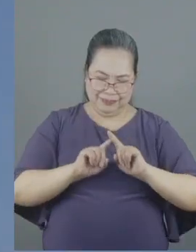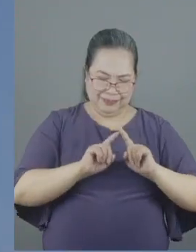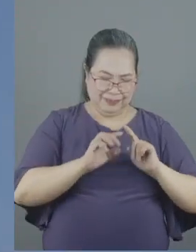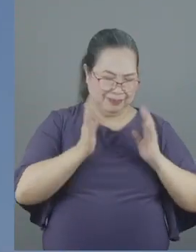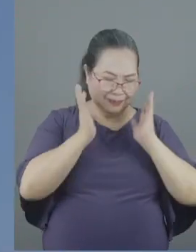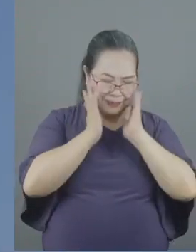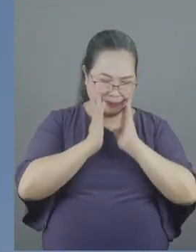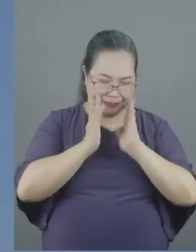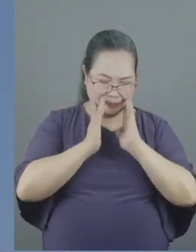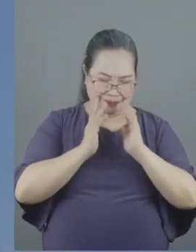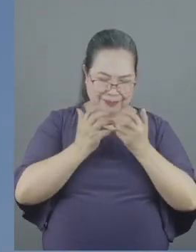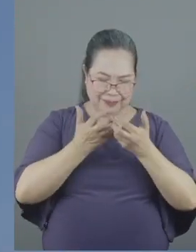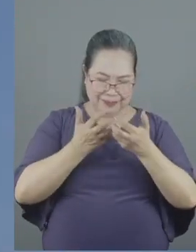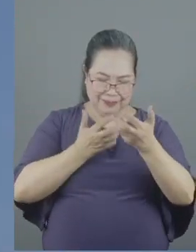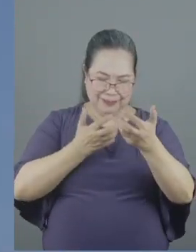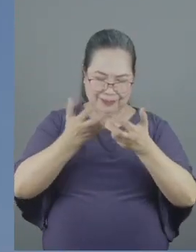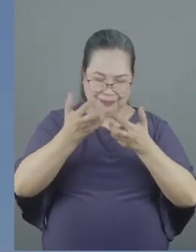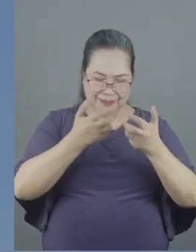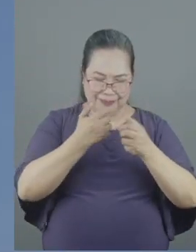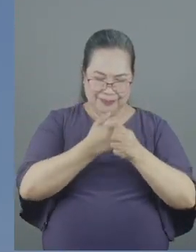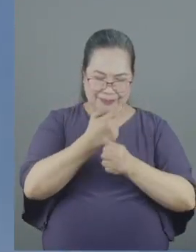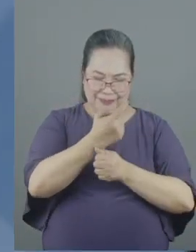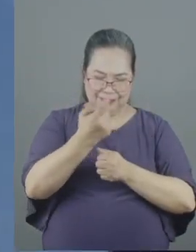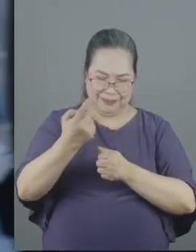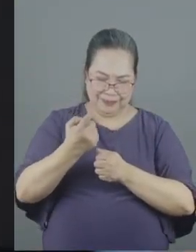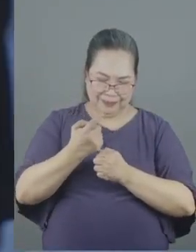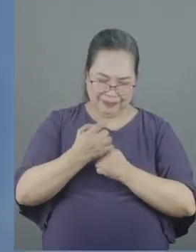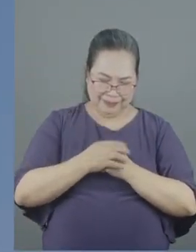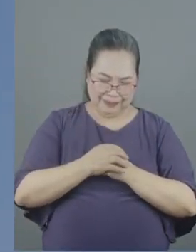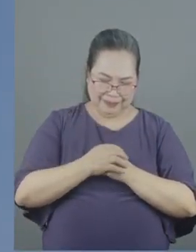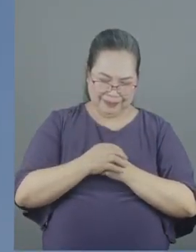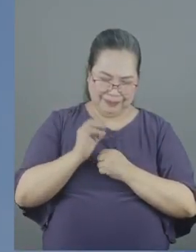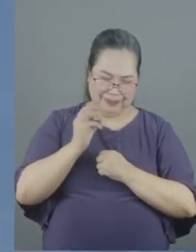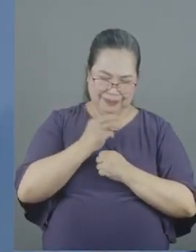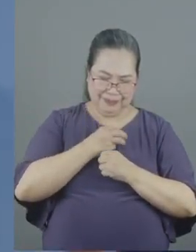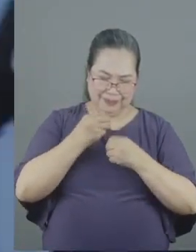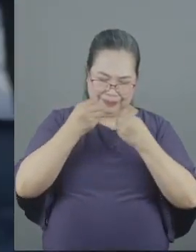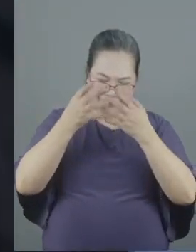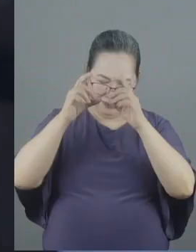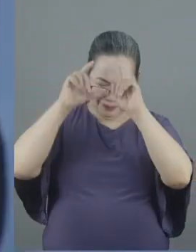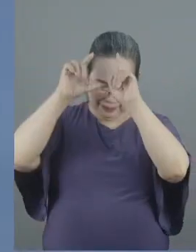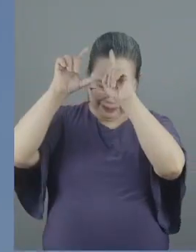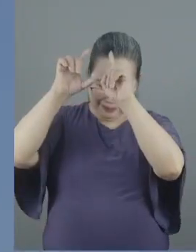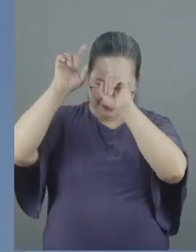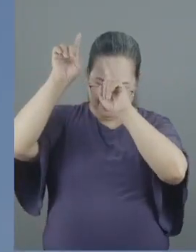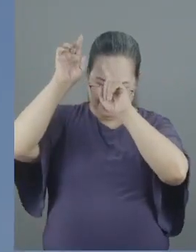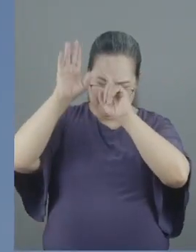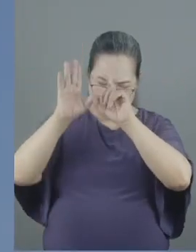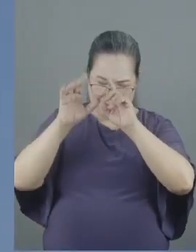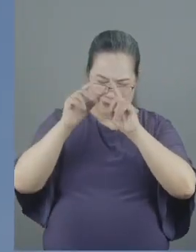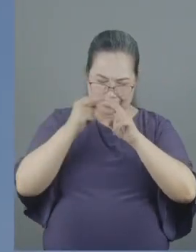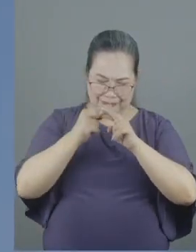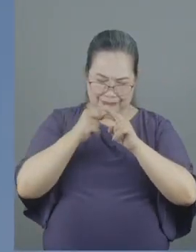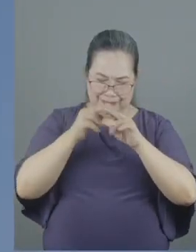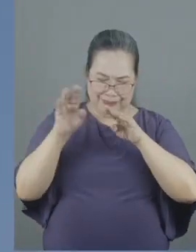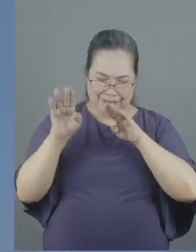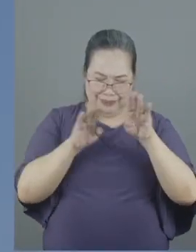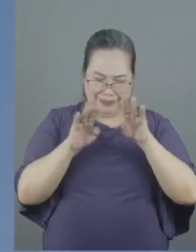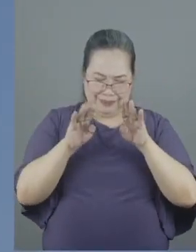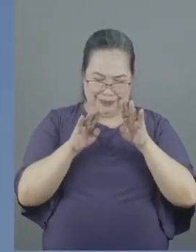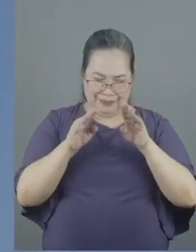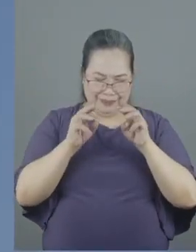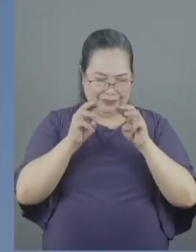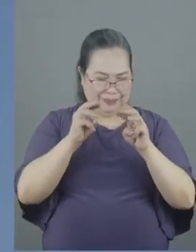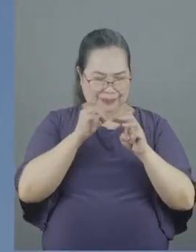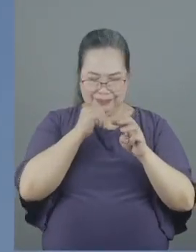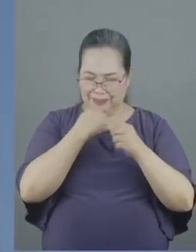to part us from one another we bring shame to your name when we behave in such a manner that we do